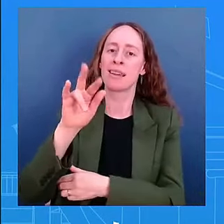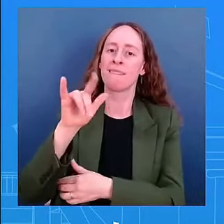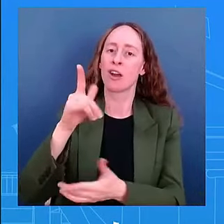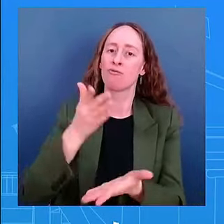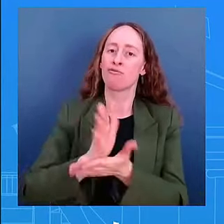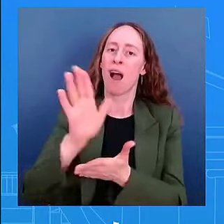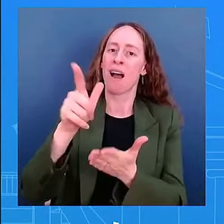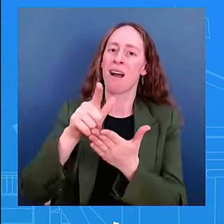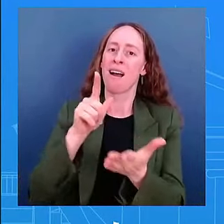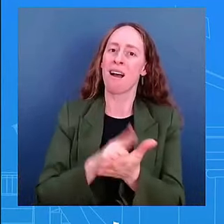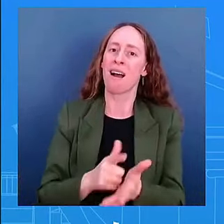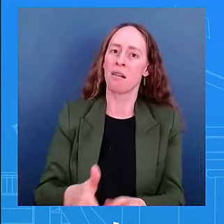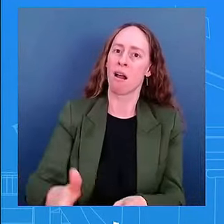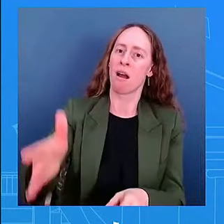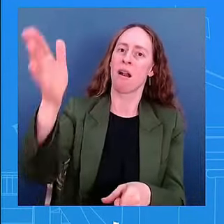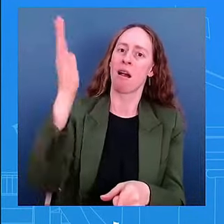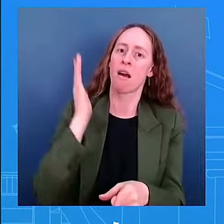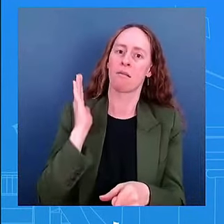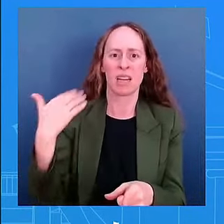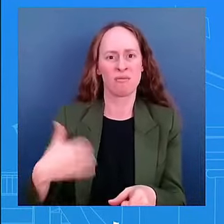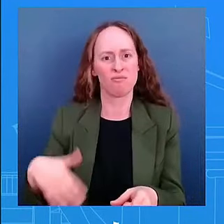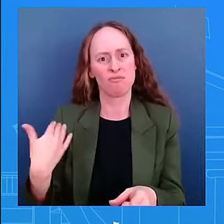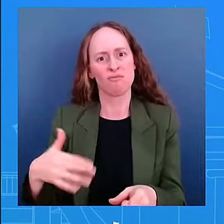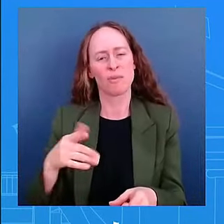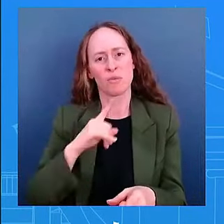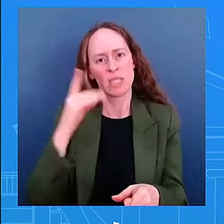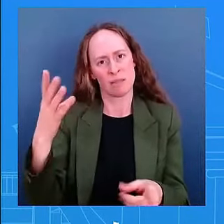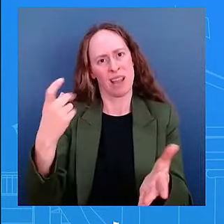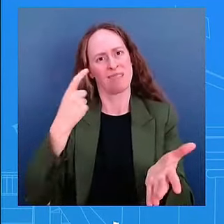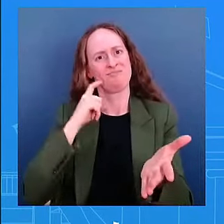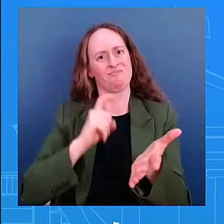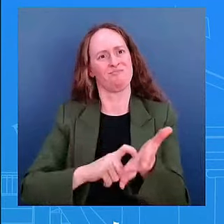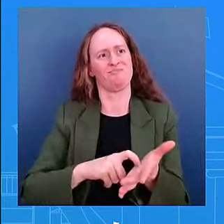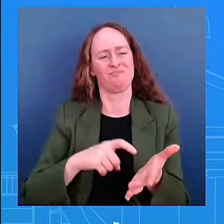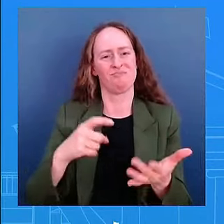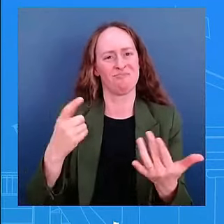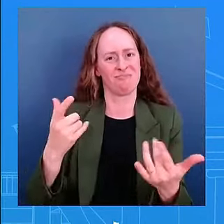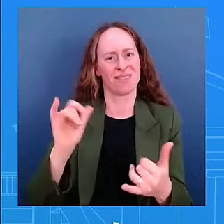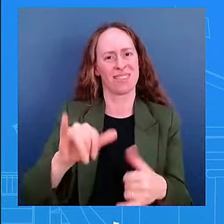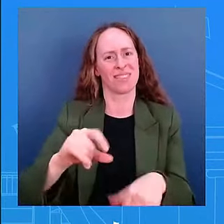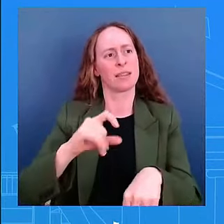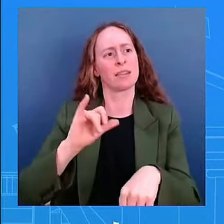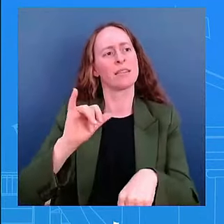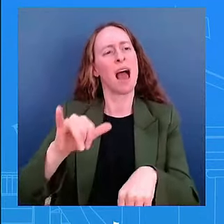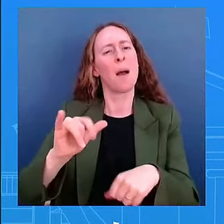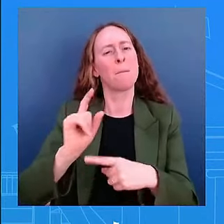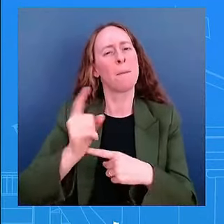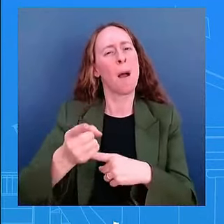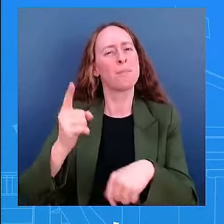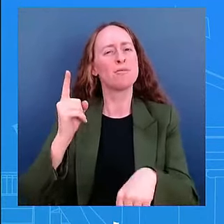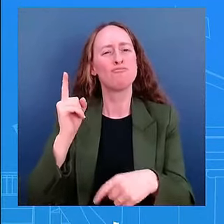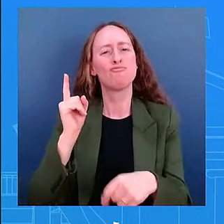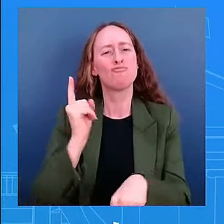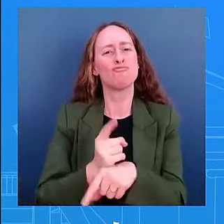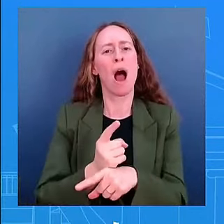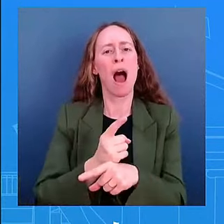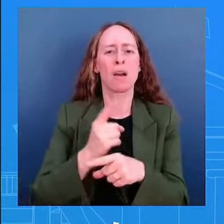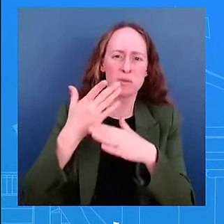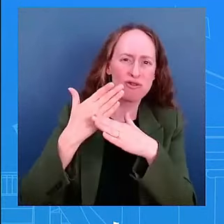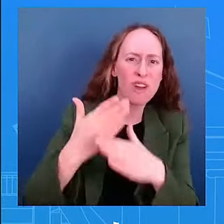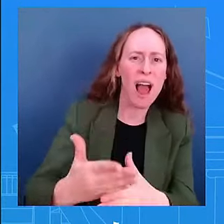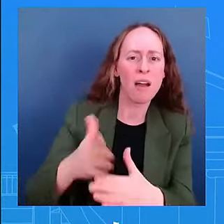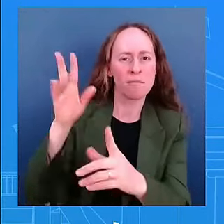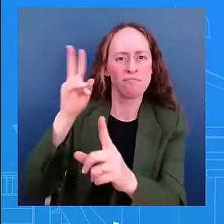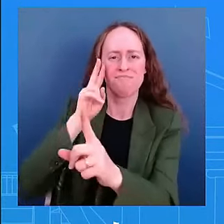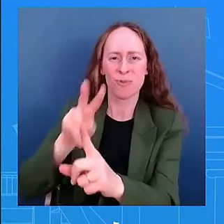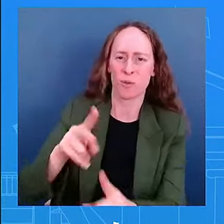wanted to do this uh this is about the right thing to do this is about meeting the moment that we're in this is out about reacting to what this the